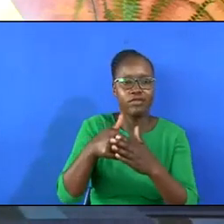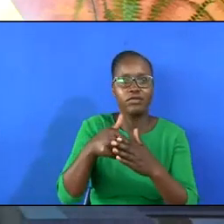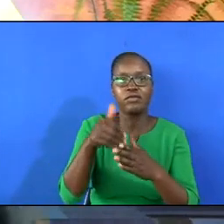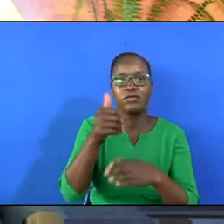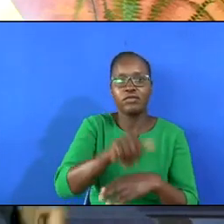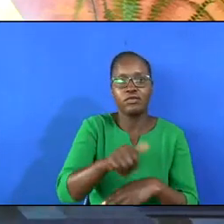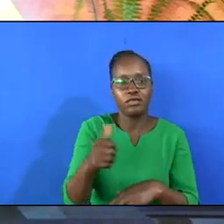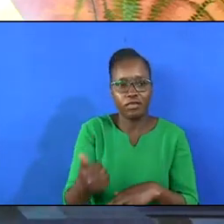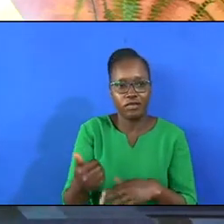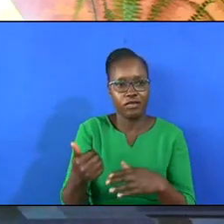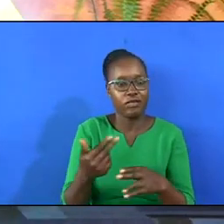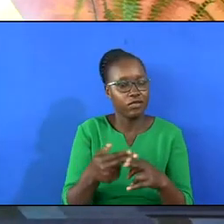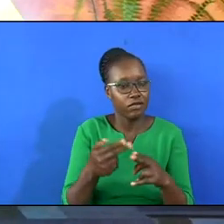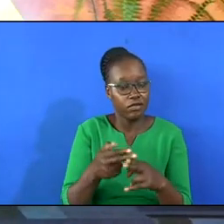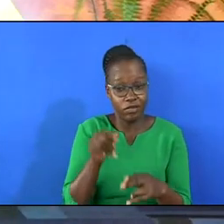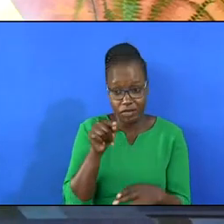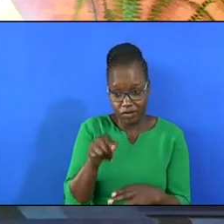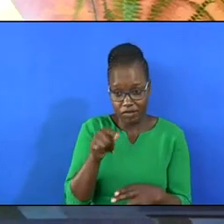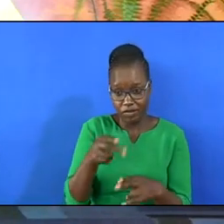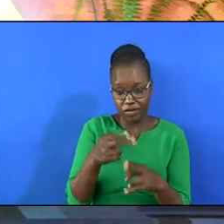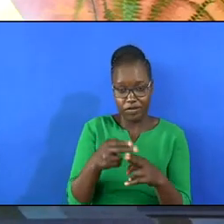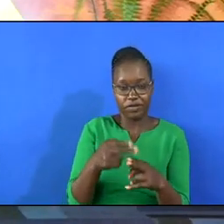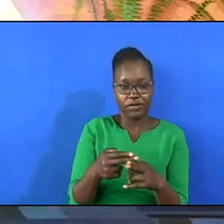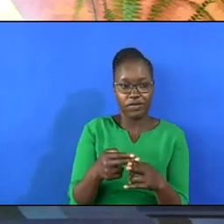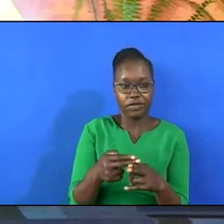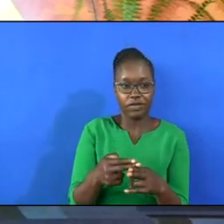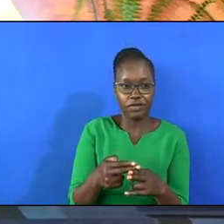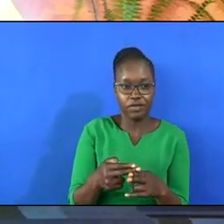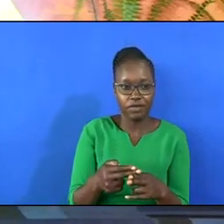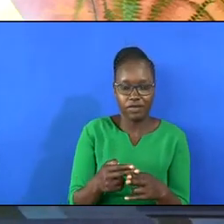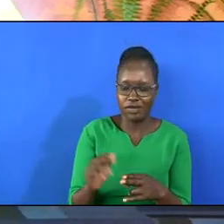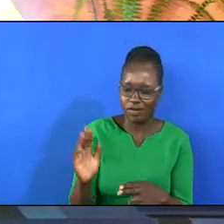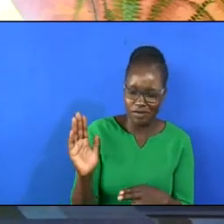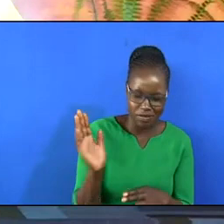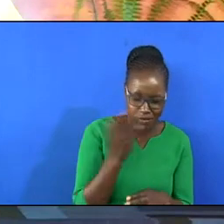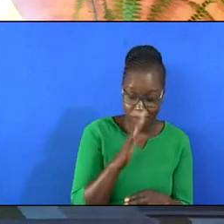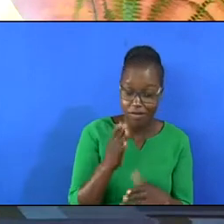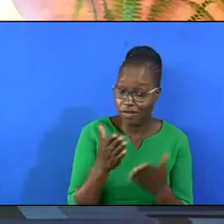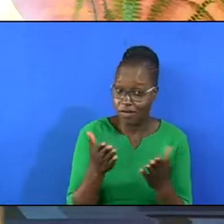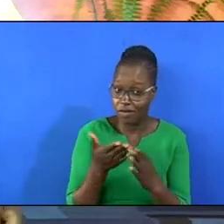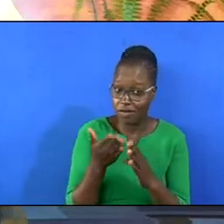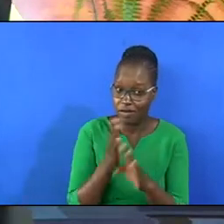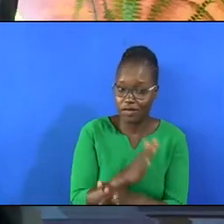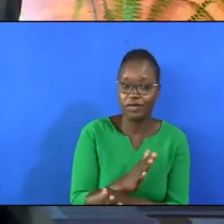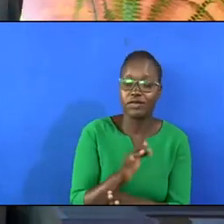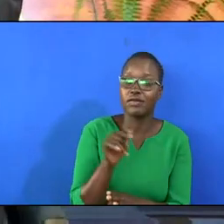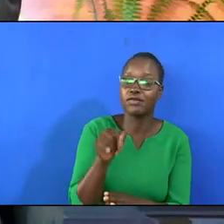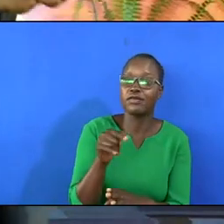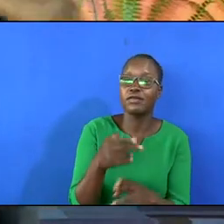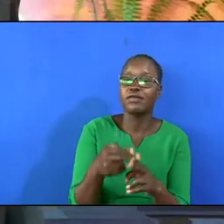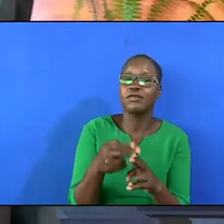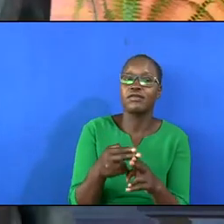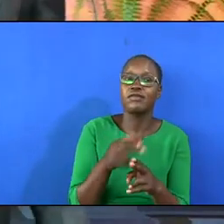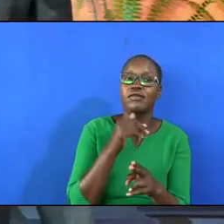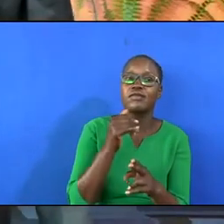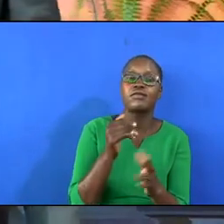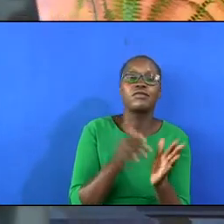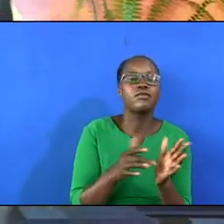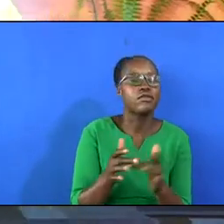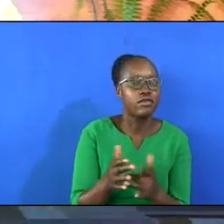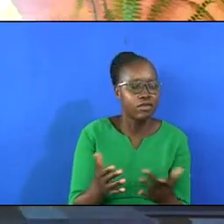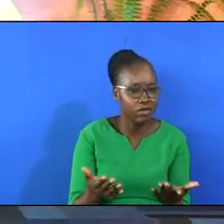name. That name never existed before. That name is not Jesus.